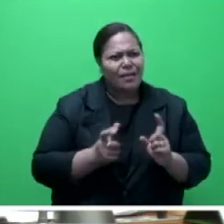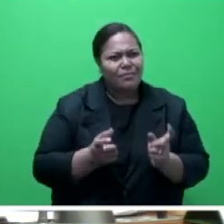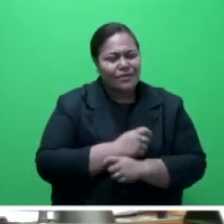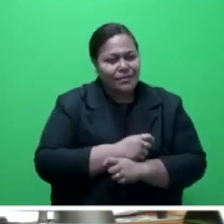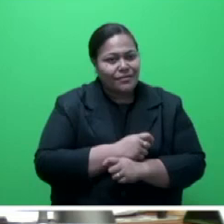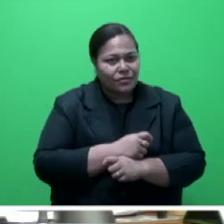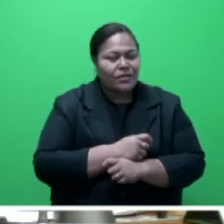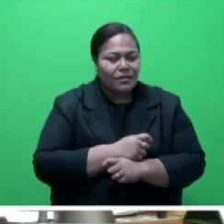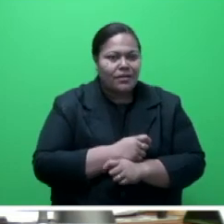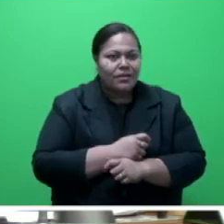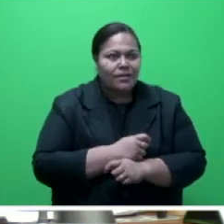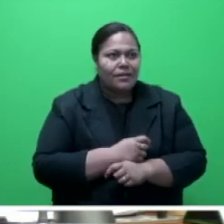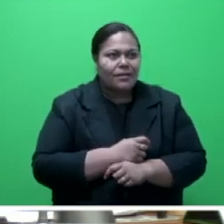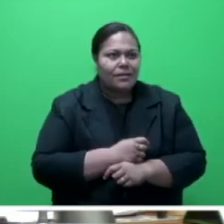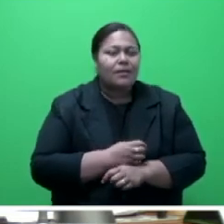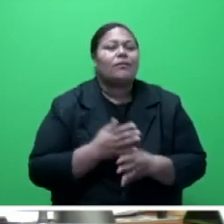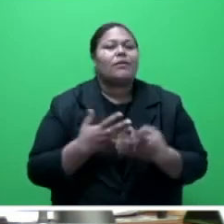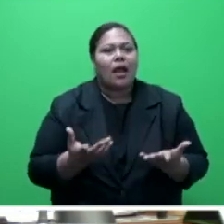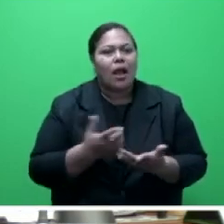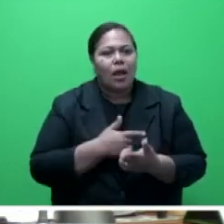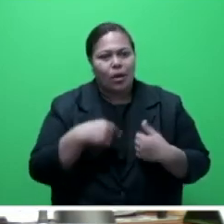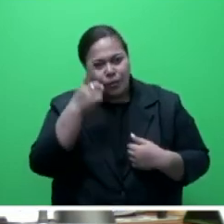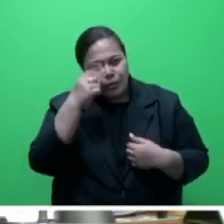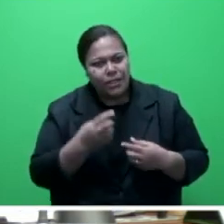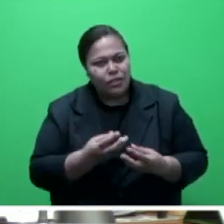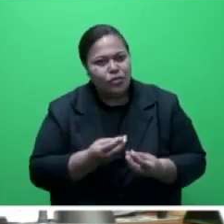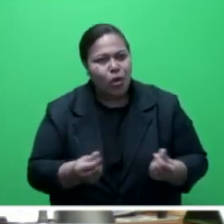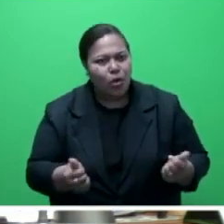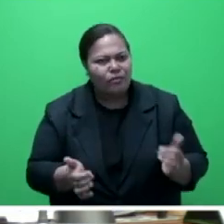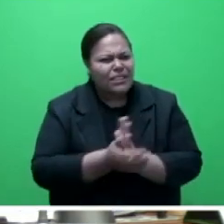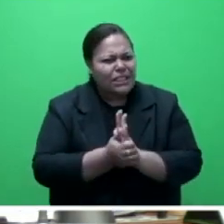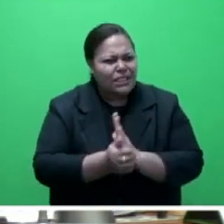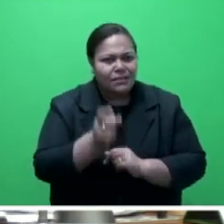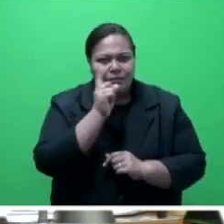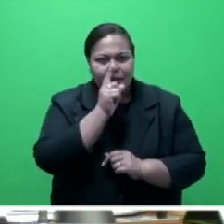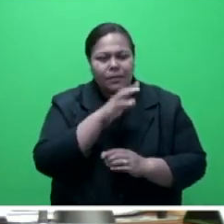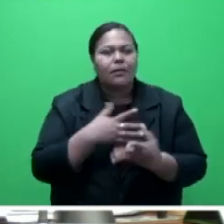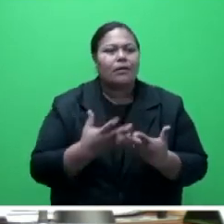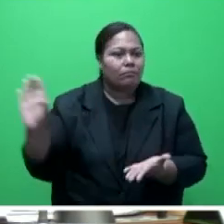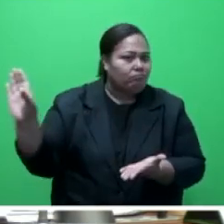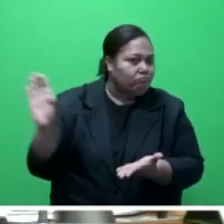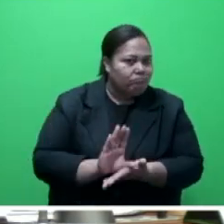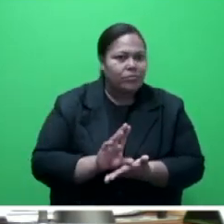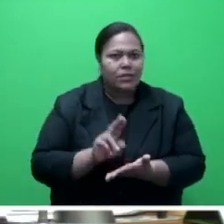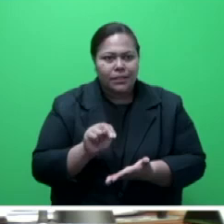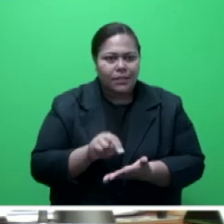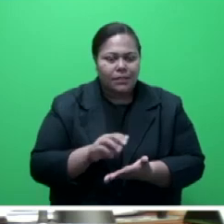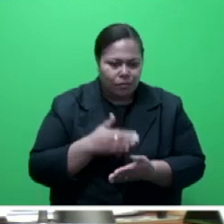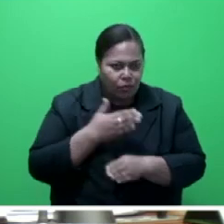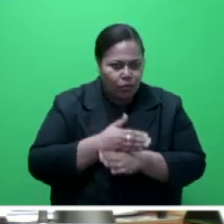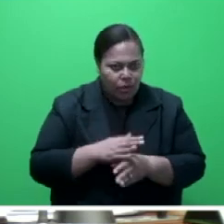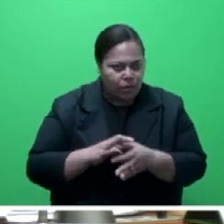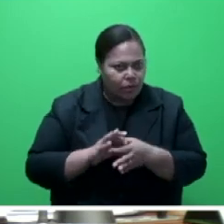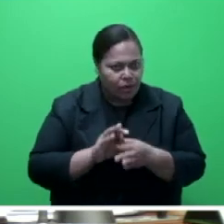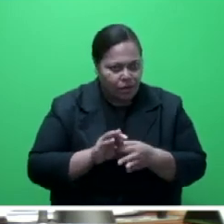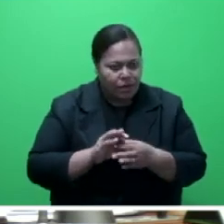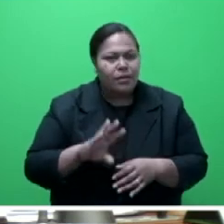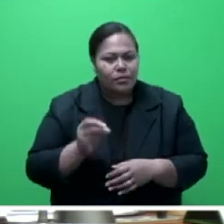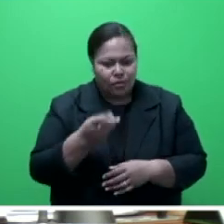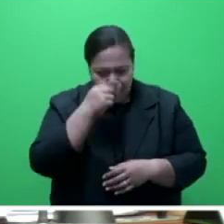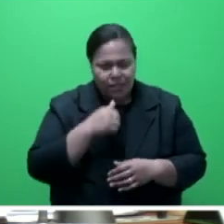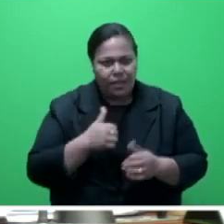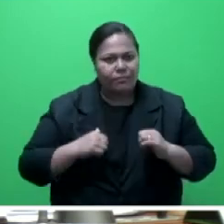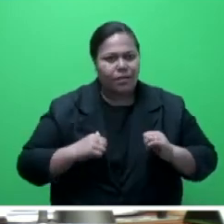calls for conservationists, practitioners, investors, planners, and economists to enhance collaboration in natural resource management